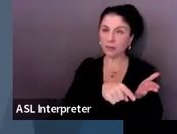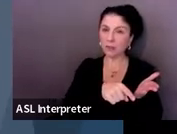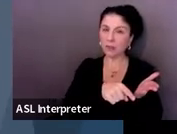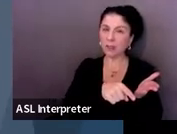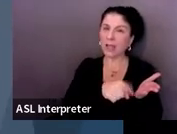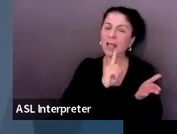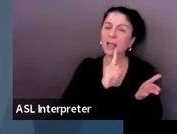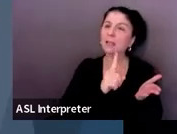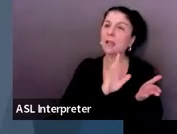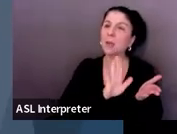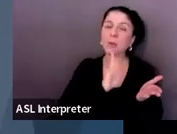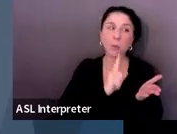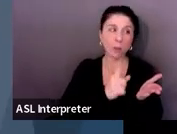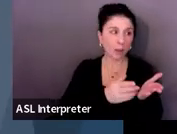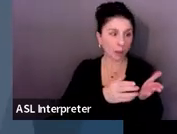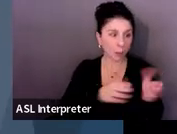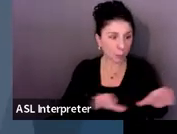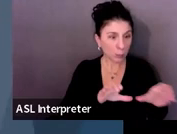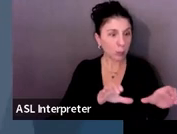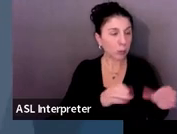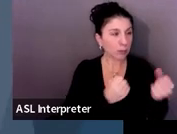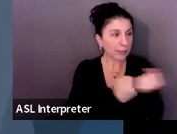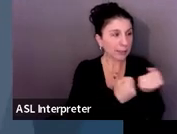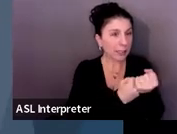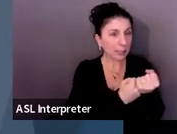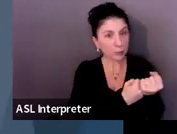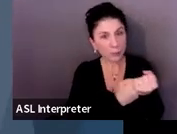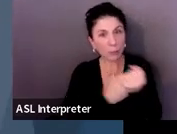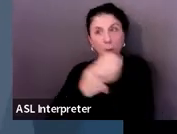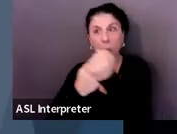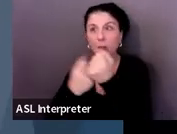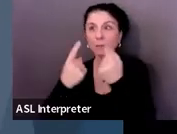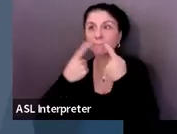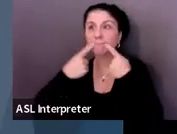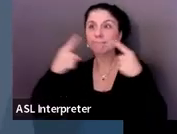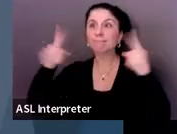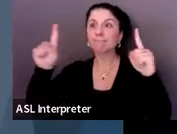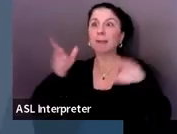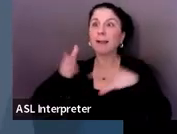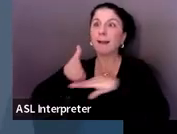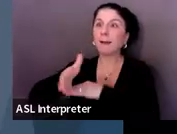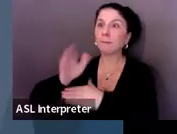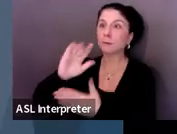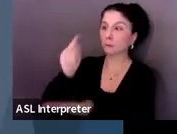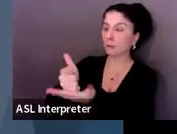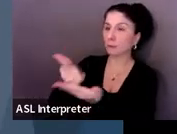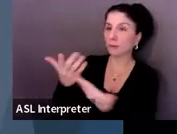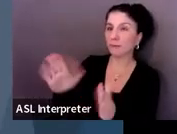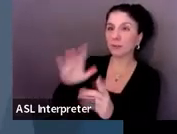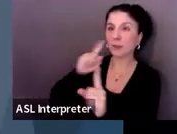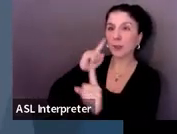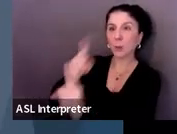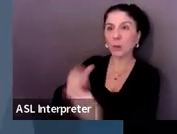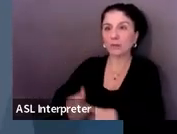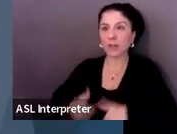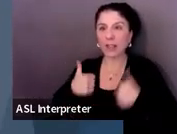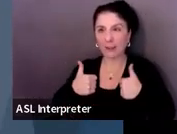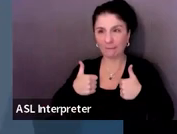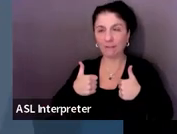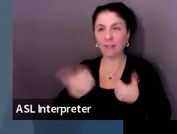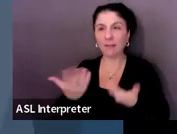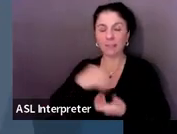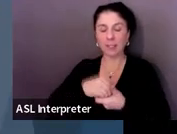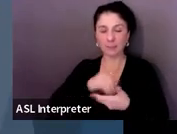want them to understand that they deserve that quality of life and what does that mean to them? So think about those guiding questions.